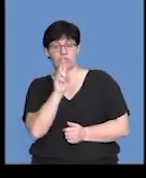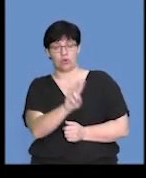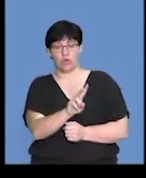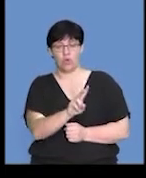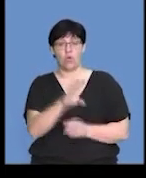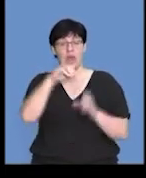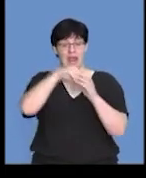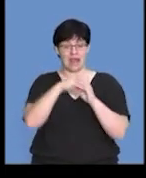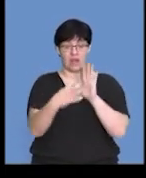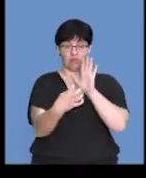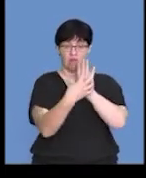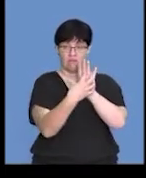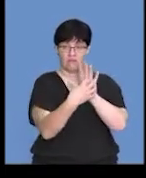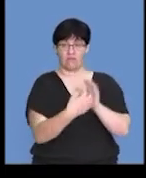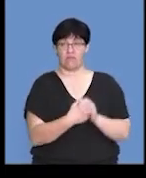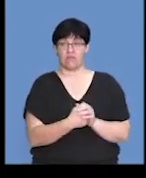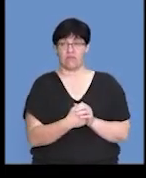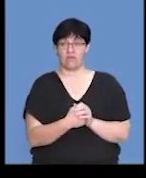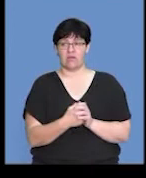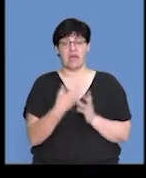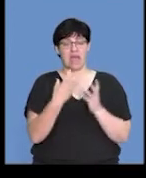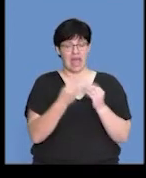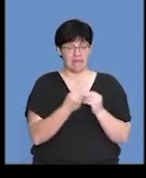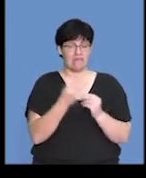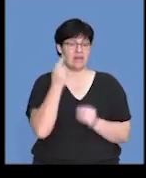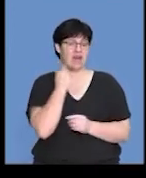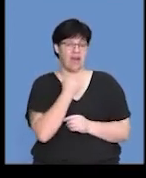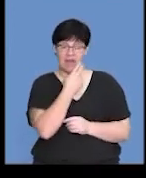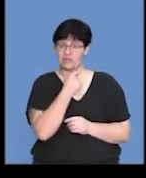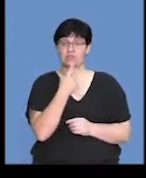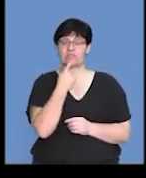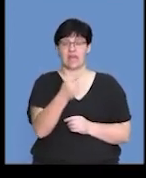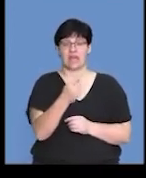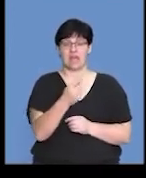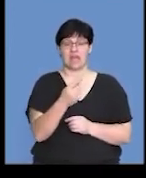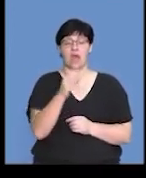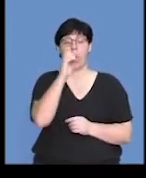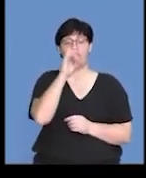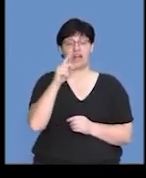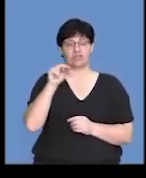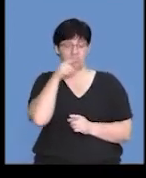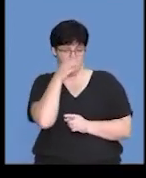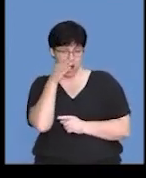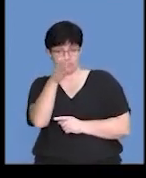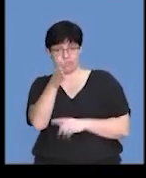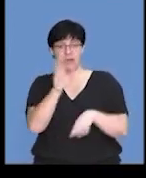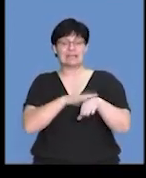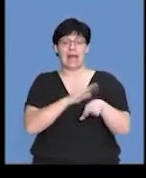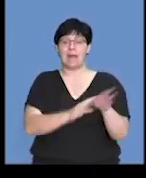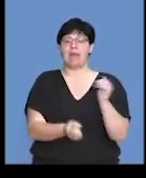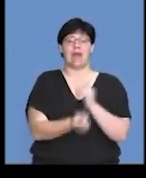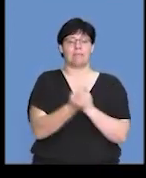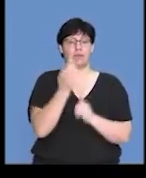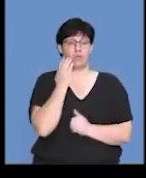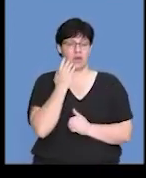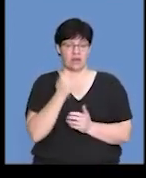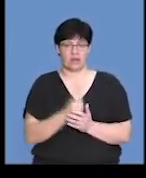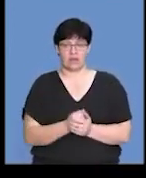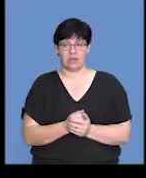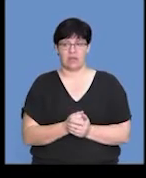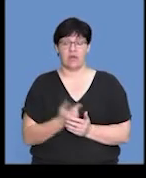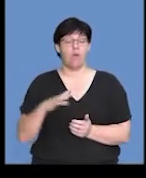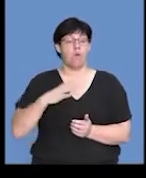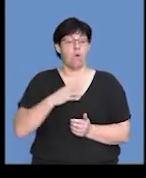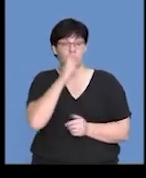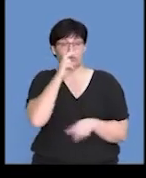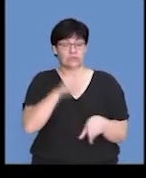in the graph, they have been kind in indicating to us the day of ovulation or the time when ovulation takes place. So all